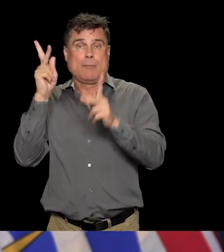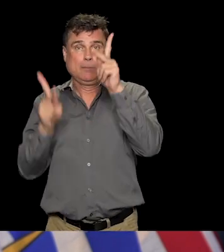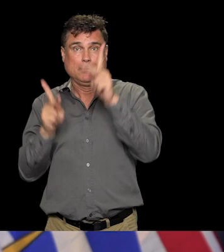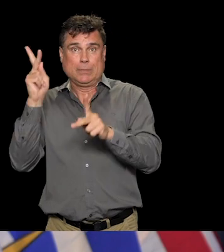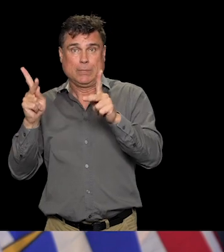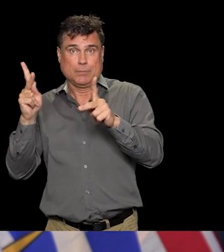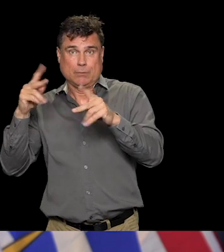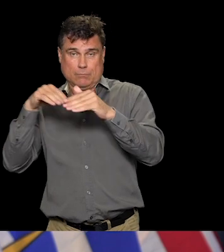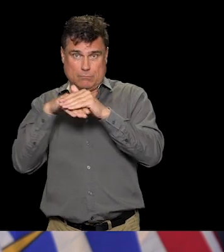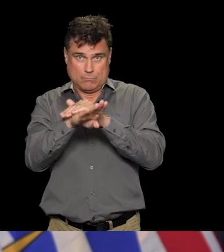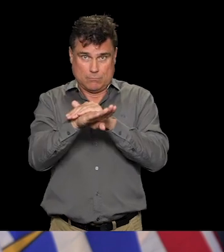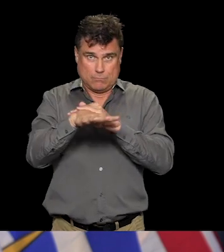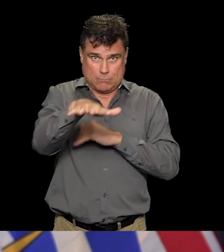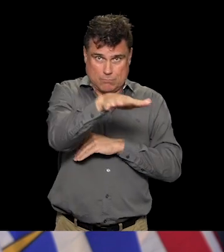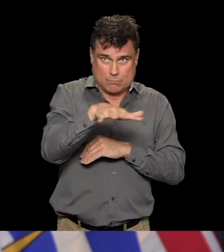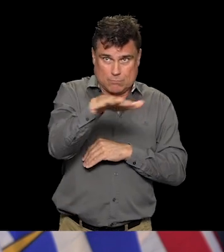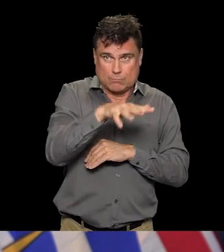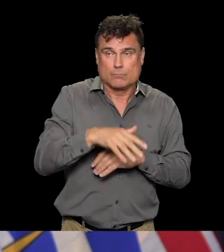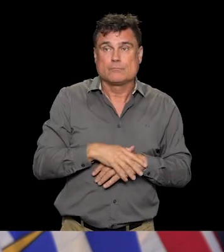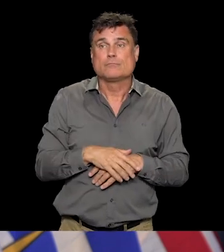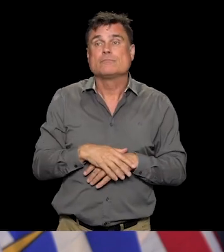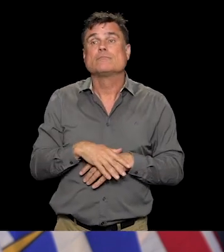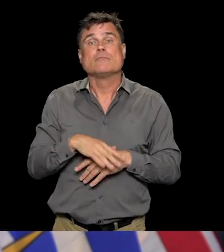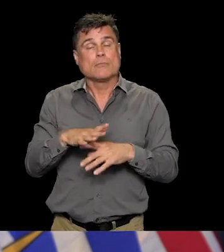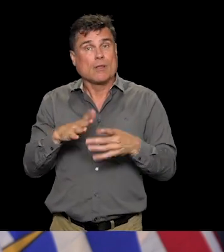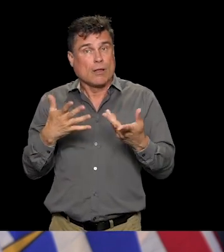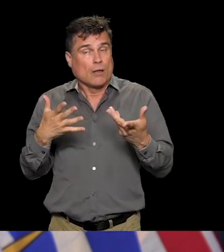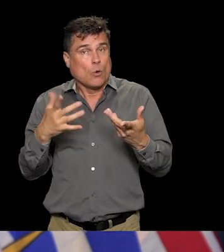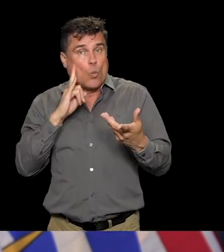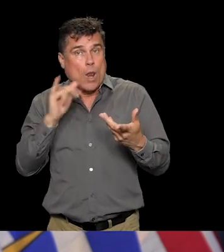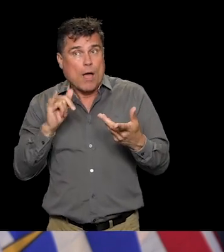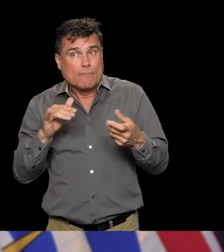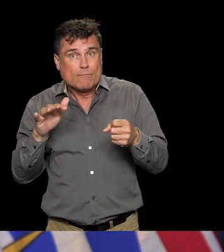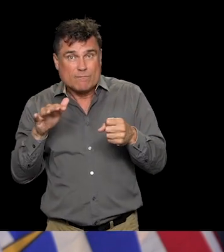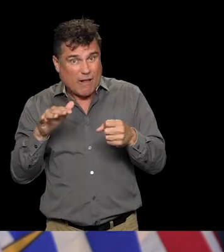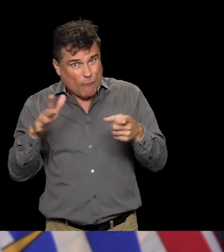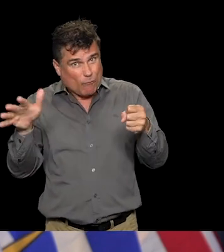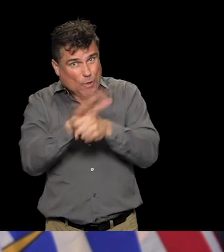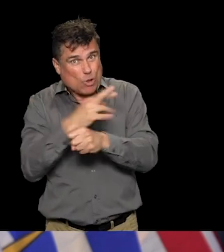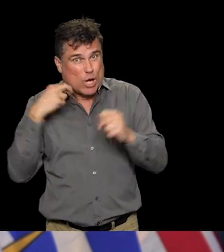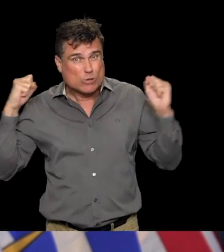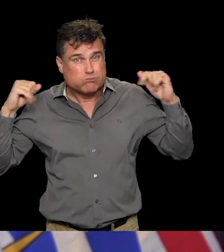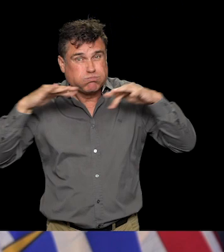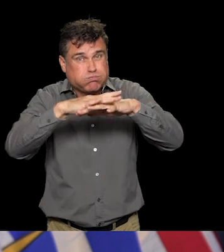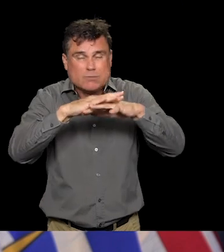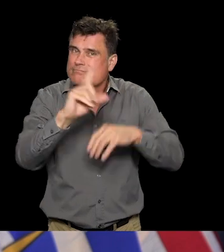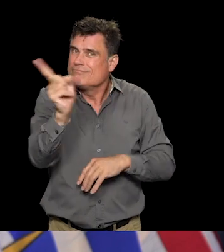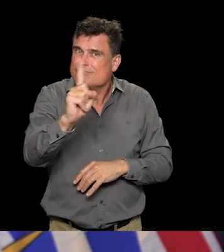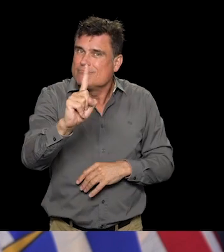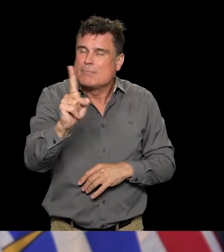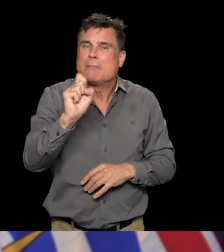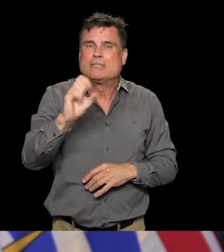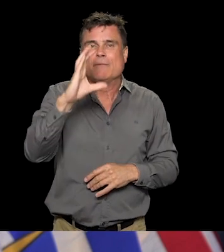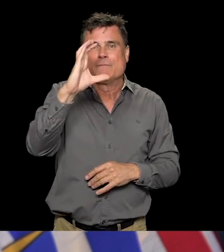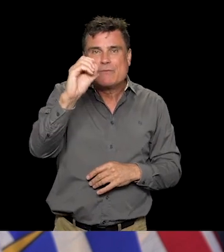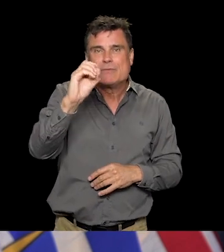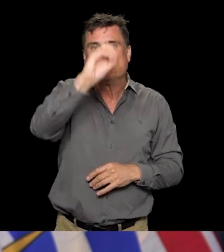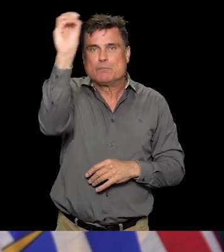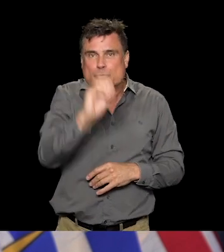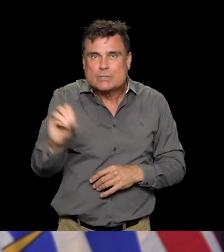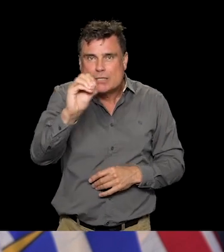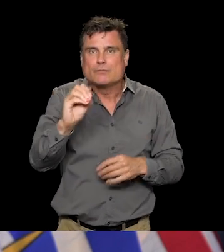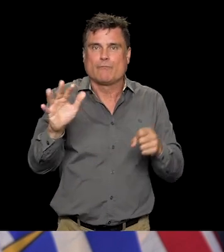at risk. And every time that we allow more people to be in a closed space together, in particular,